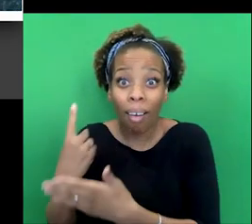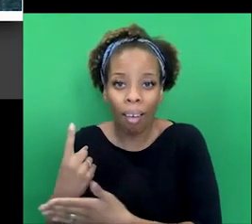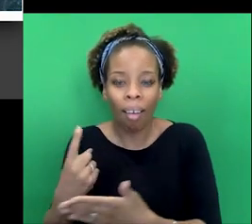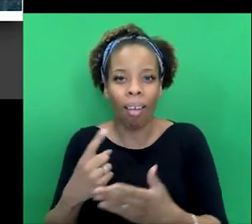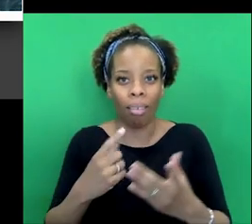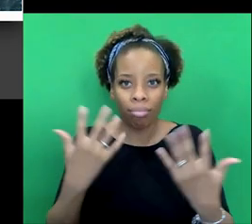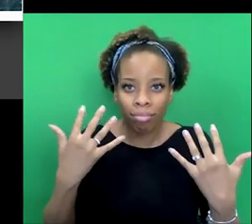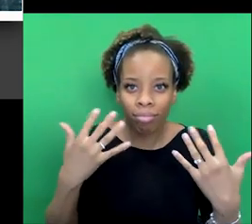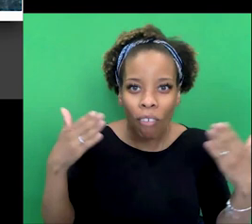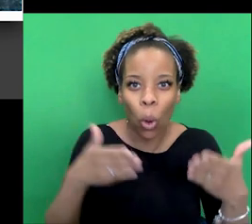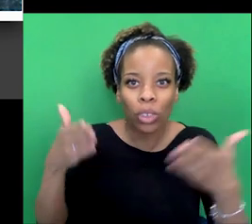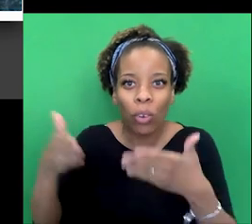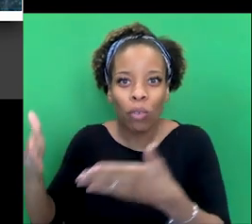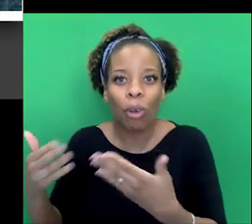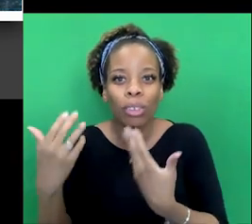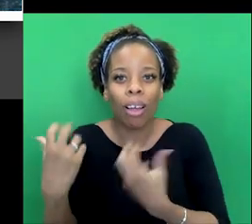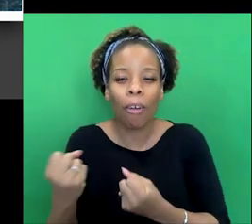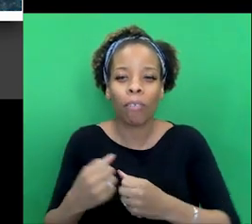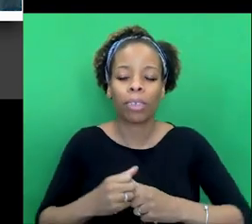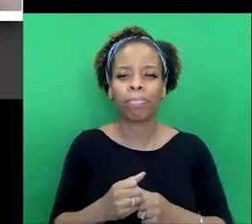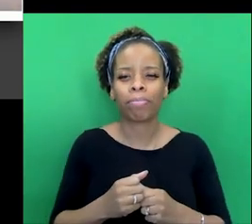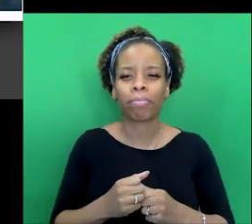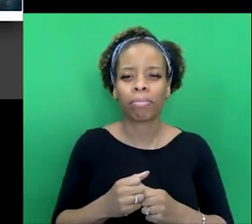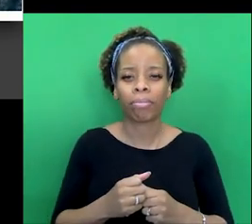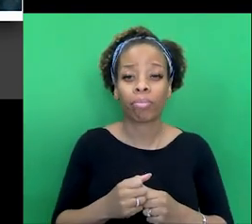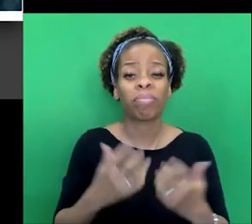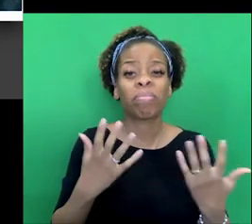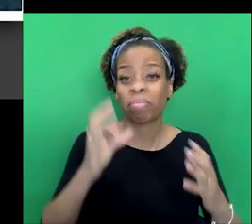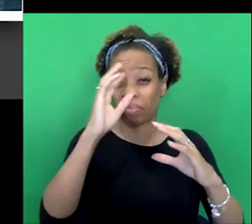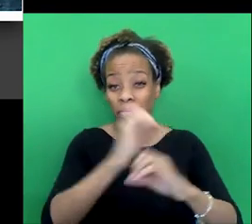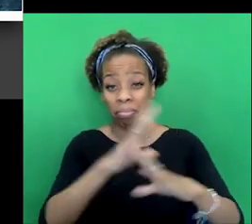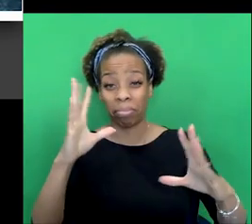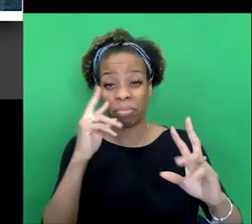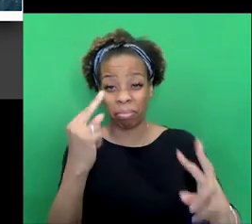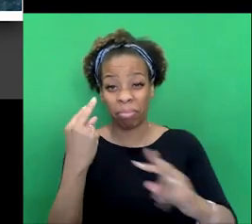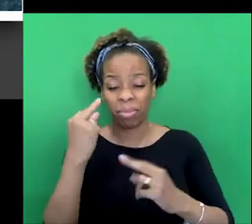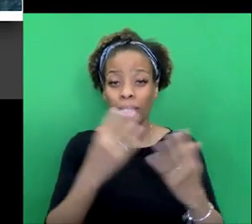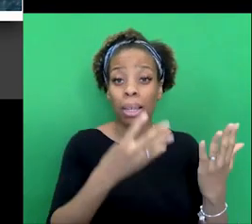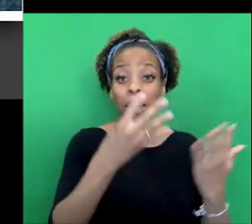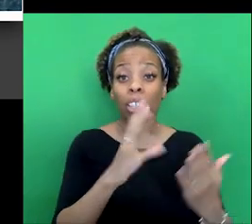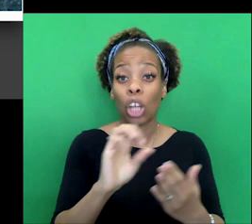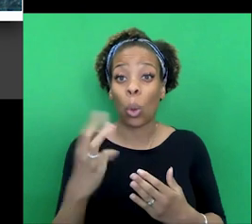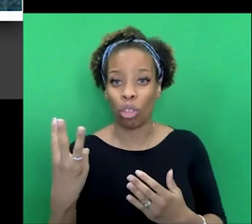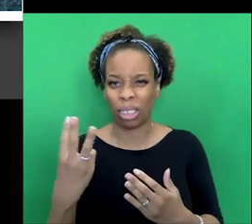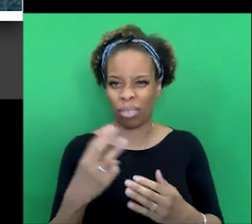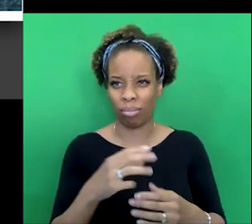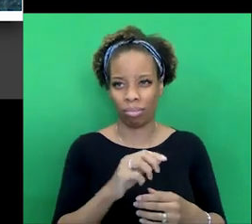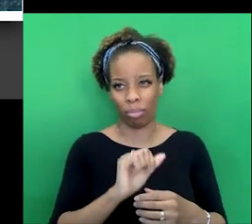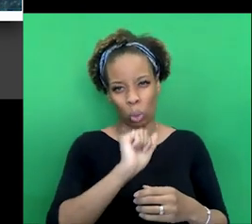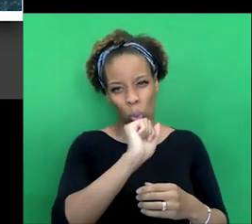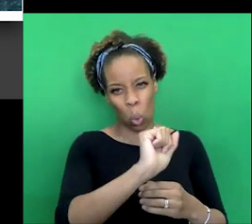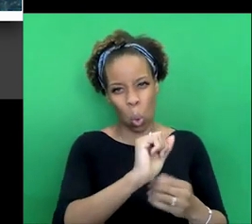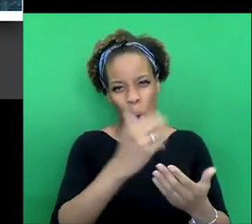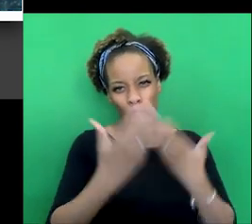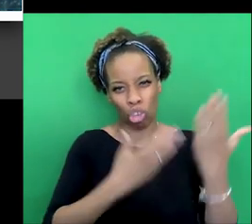again. So Shrobani, for that audience in 1903, which is kind of the year of your story that we're going to talk about, and also